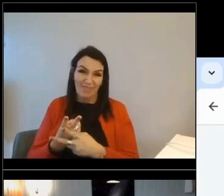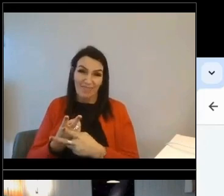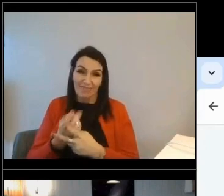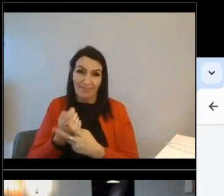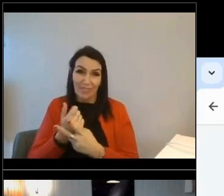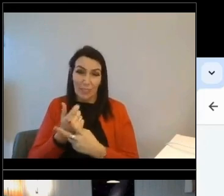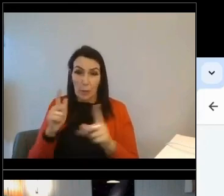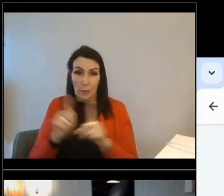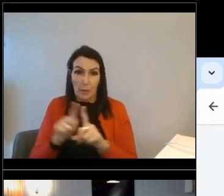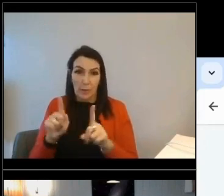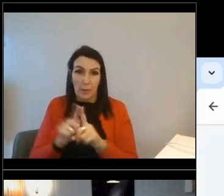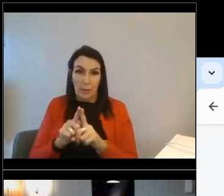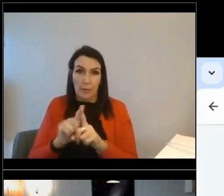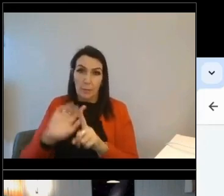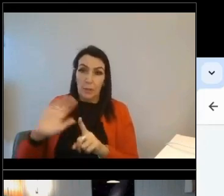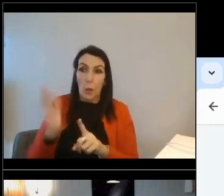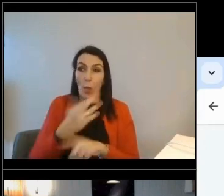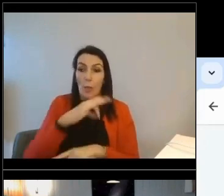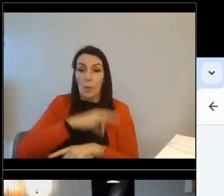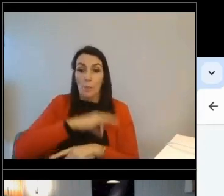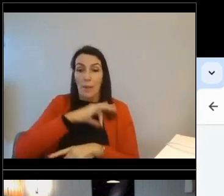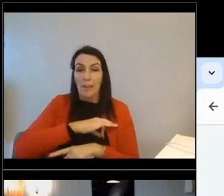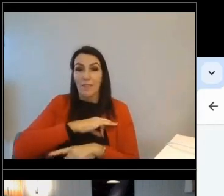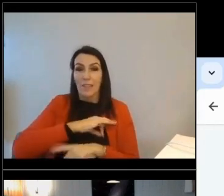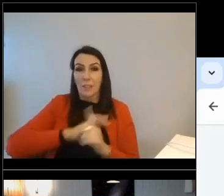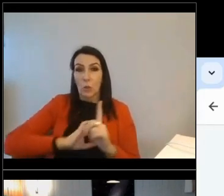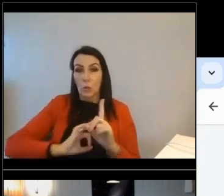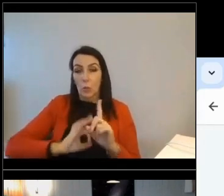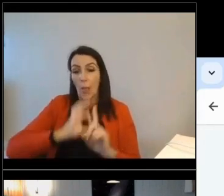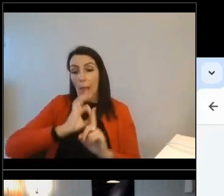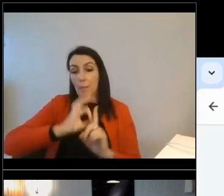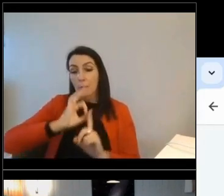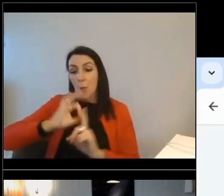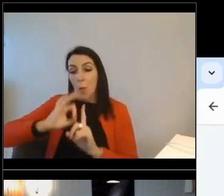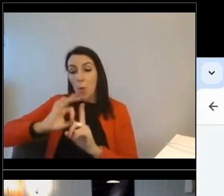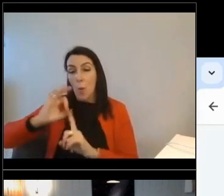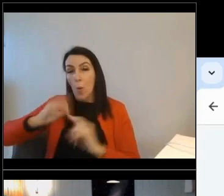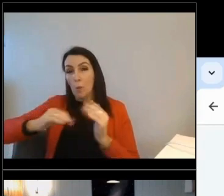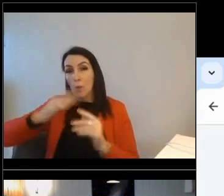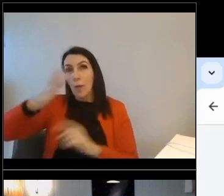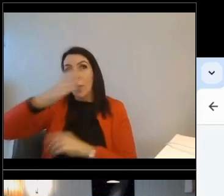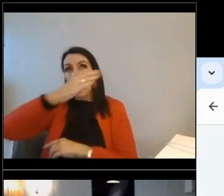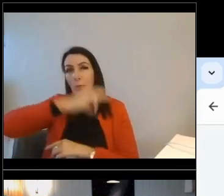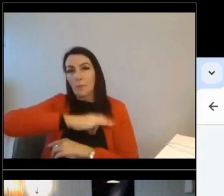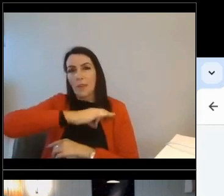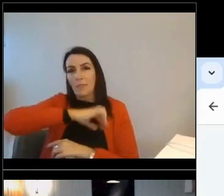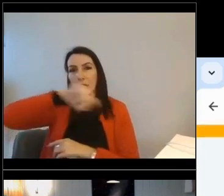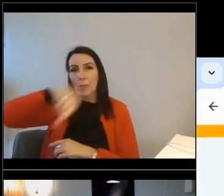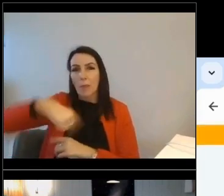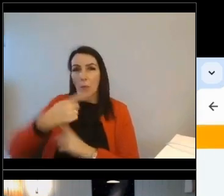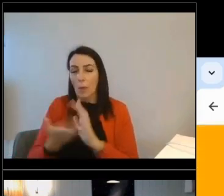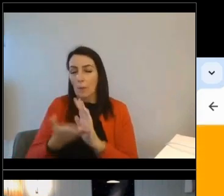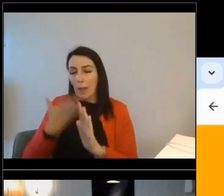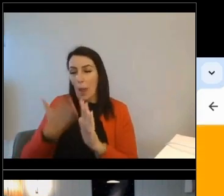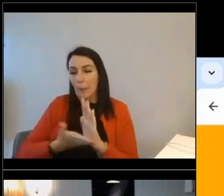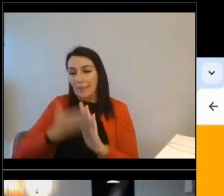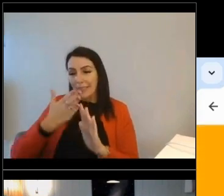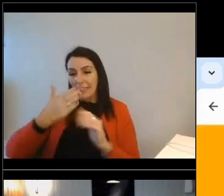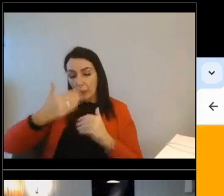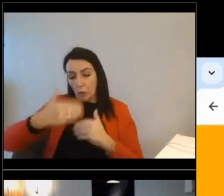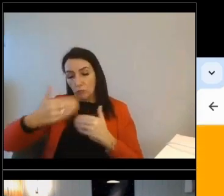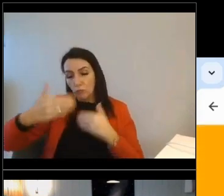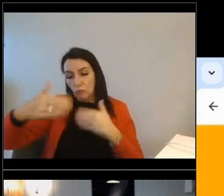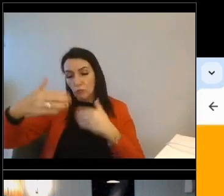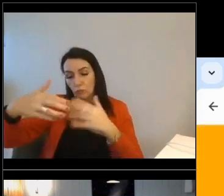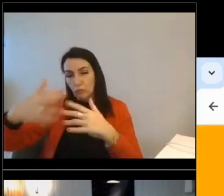mean is that everyone benefits from the improvements on the roadmap to the HomeWise. We will be updating this periodically over time